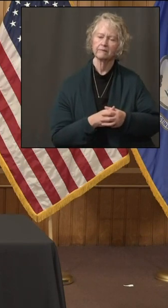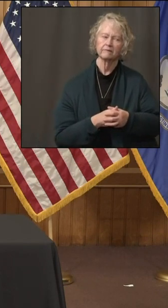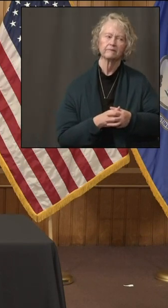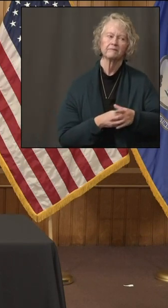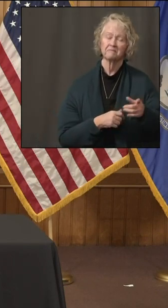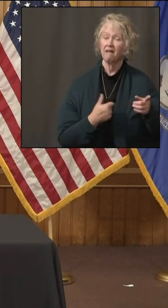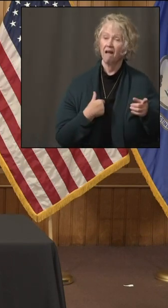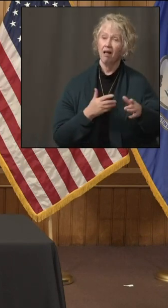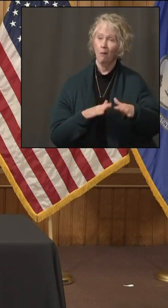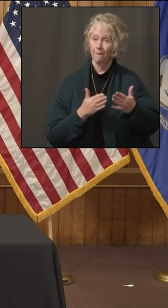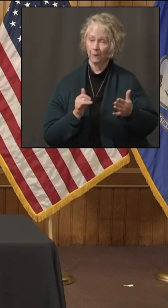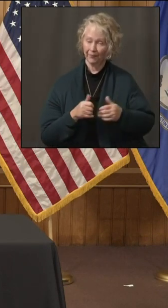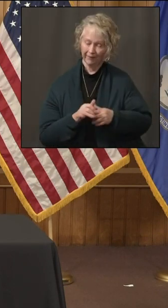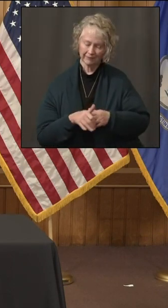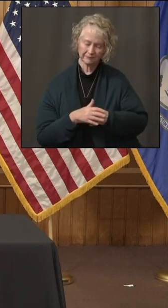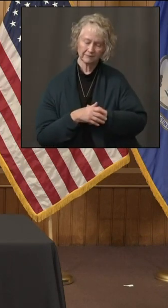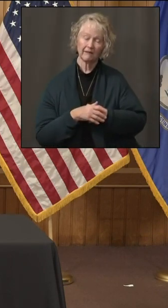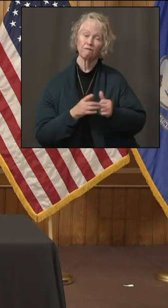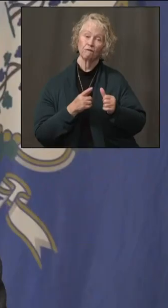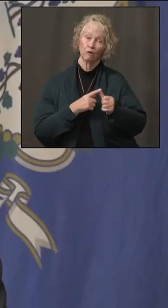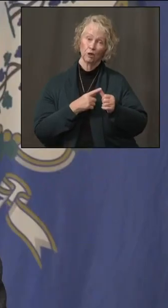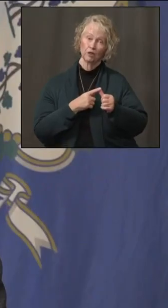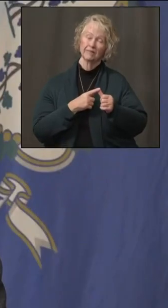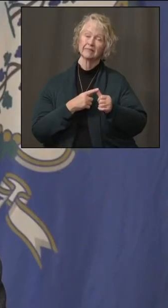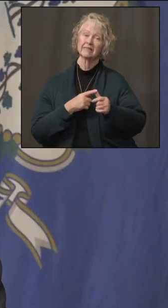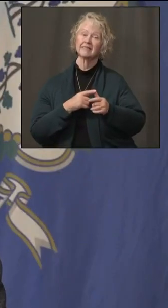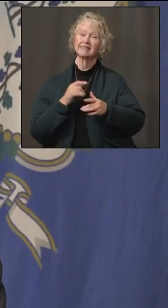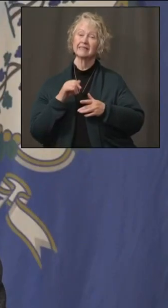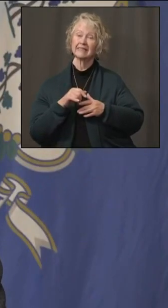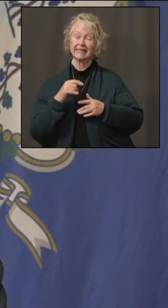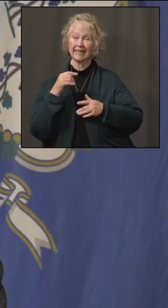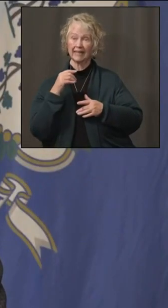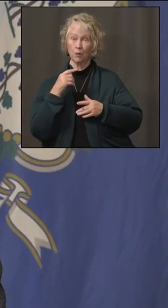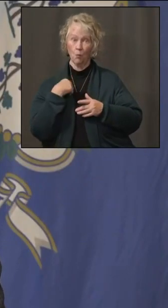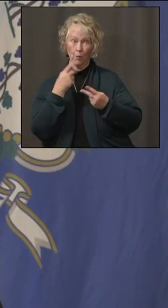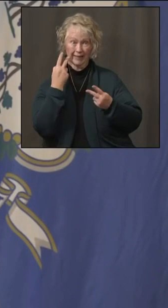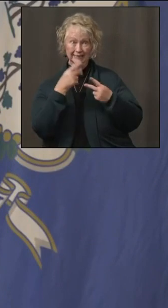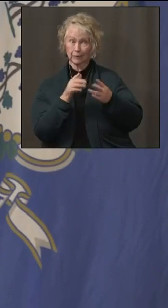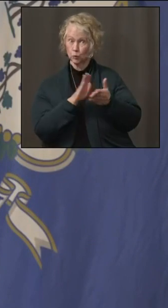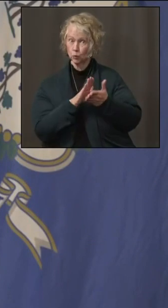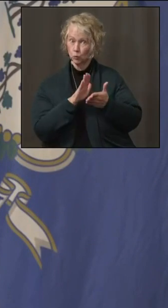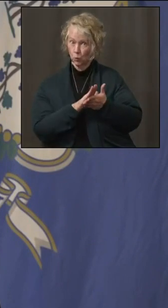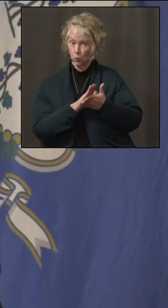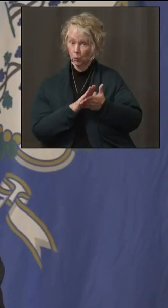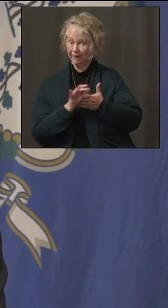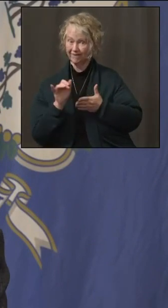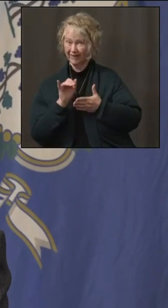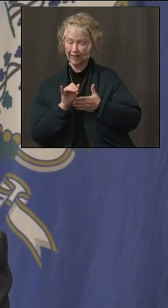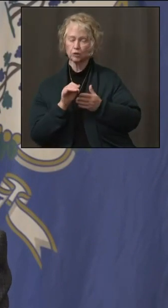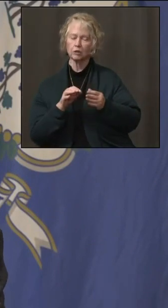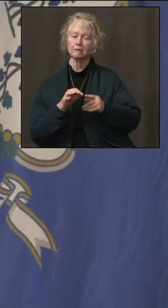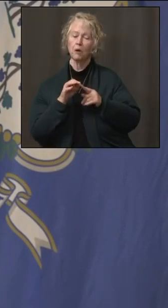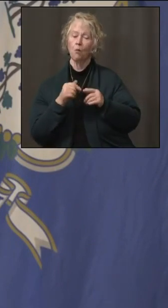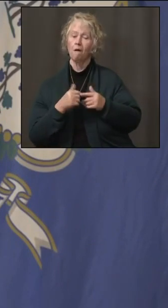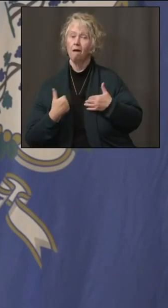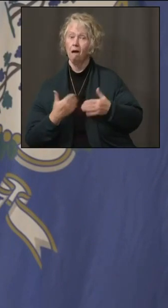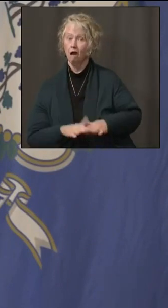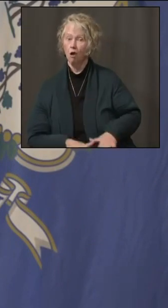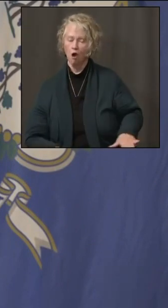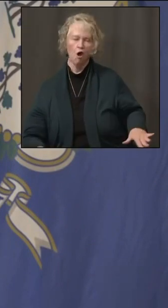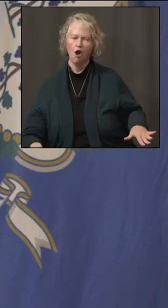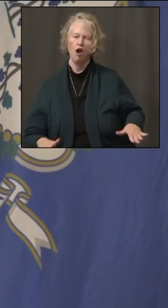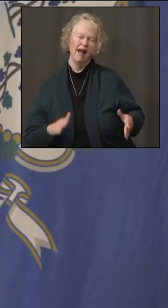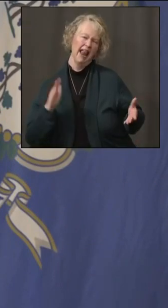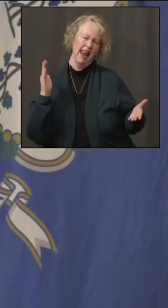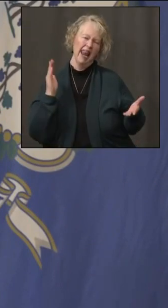Well, I'll start with that. First of all, the infection rate we're finding in schools, especially at the lower grades, much less likely to be